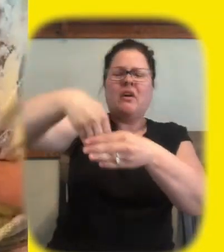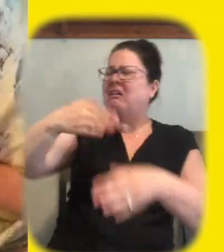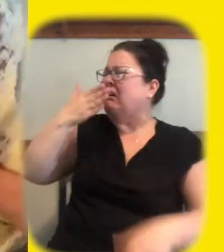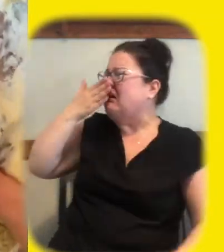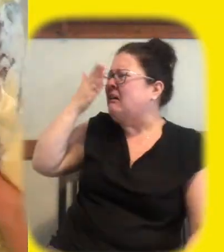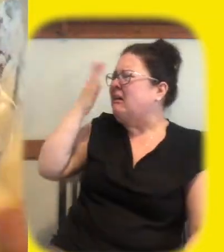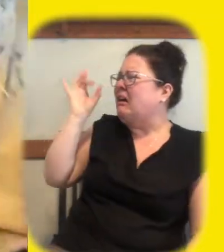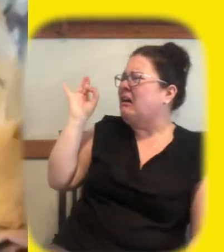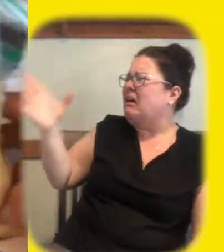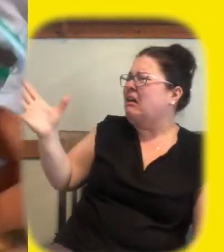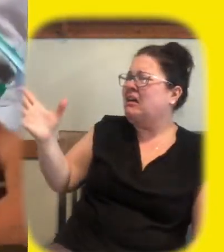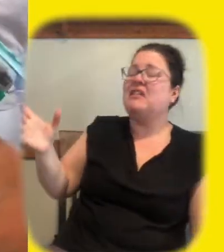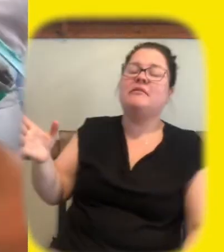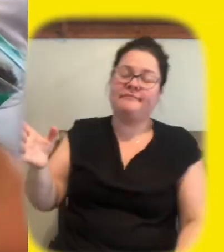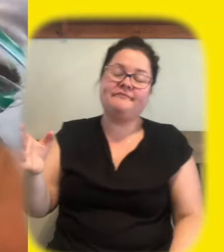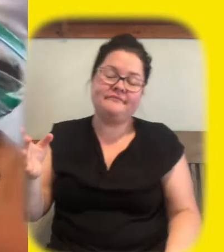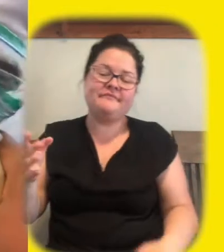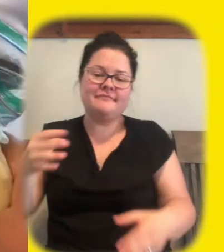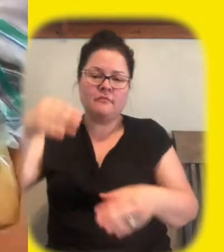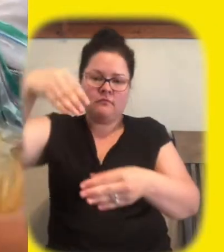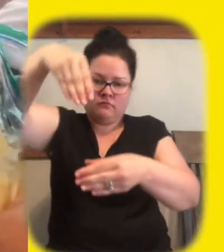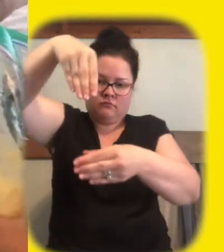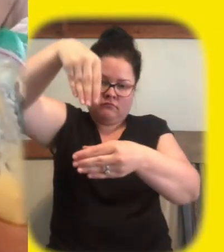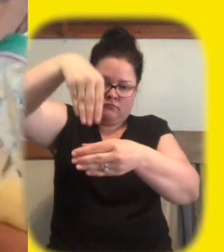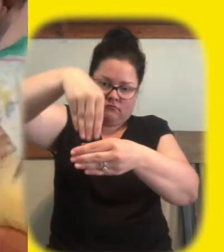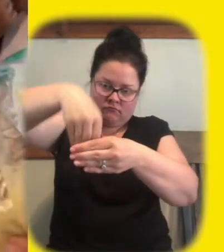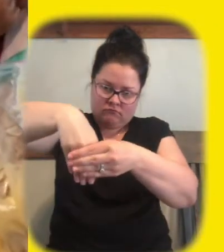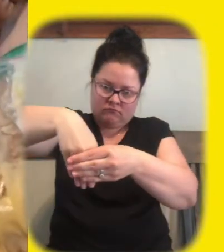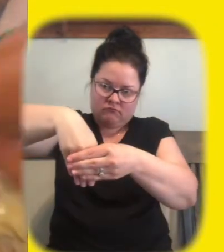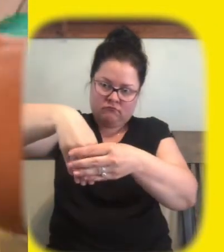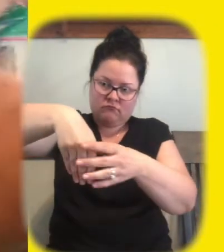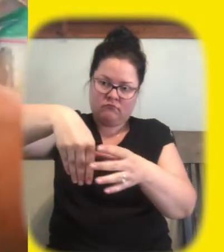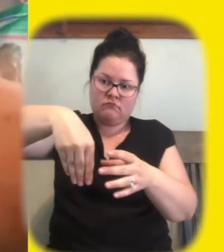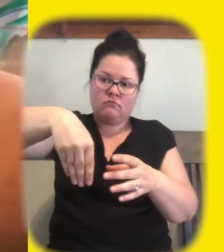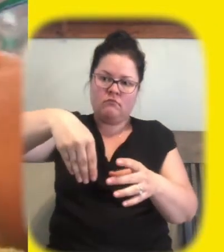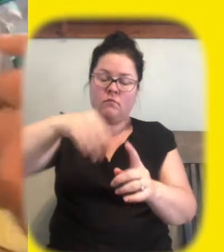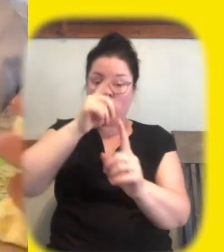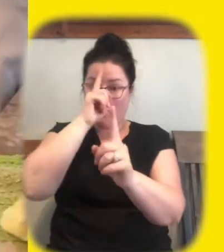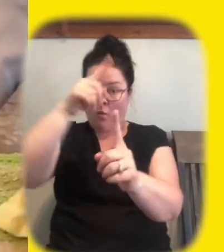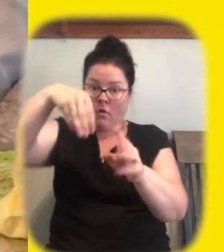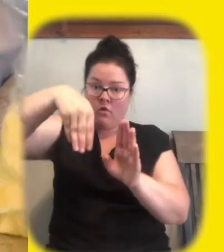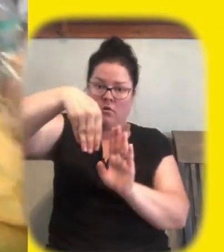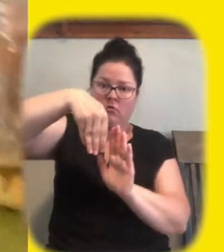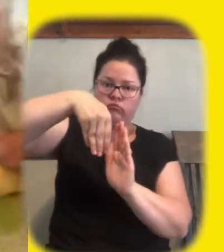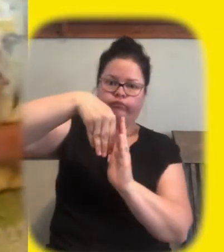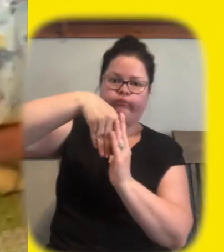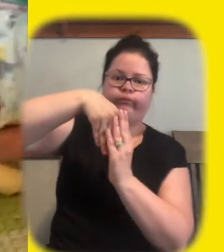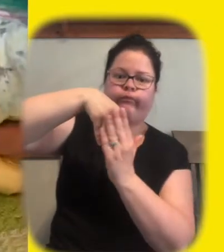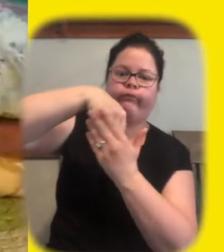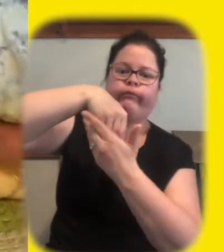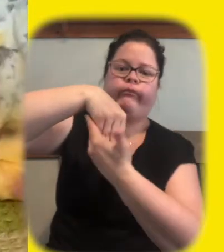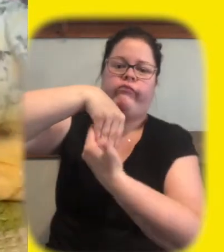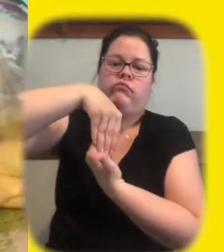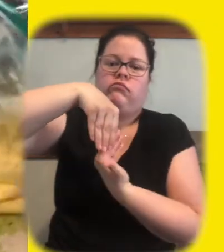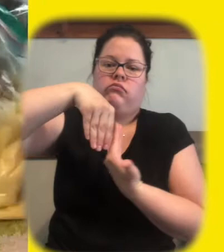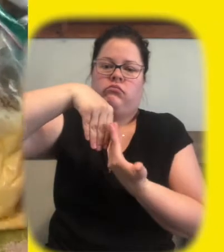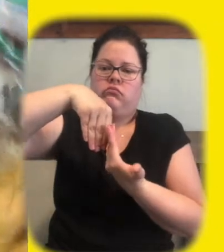a fist smells bad okay we'll try to get a nice layer all around your hand